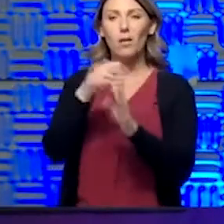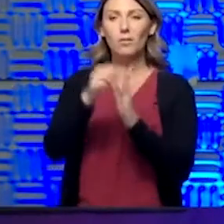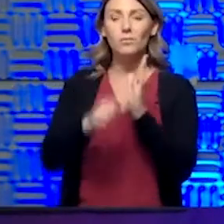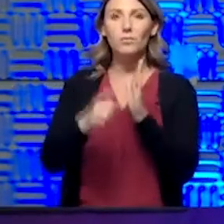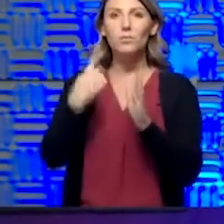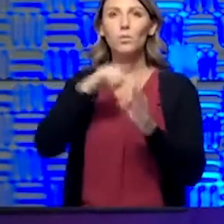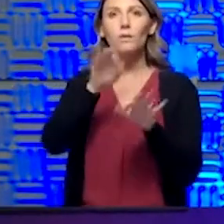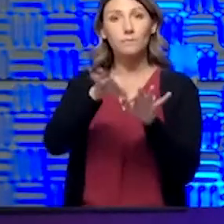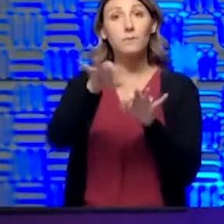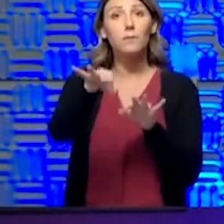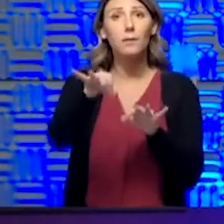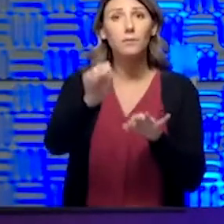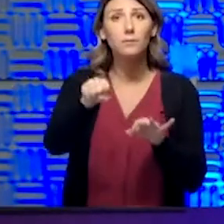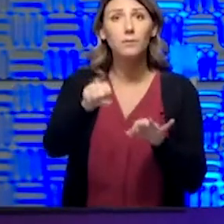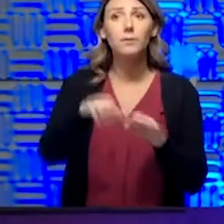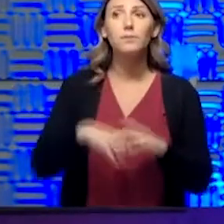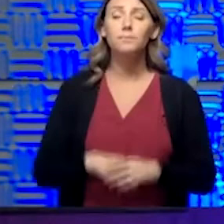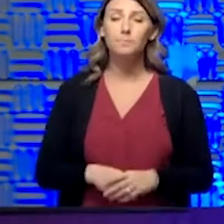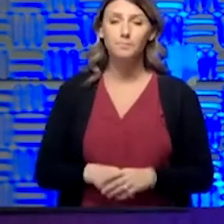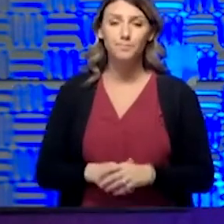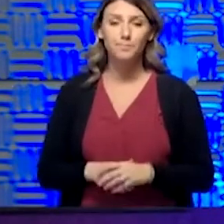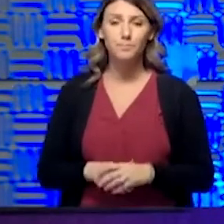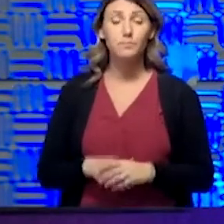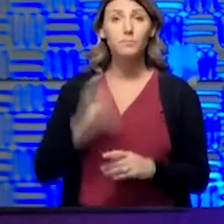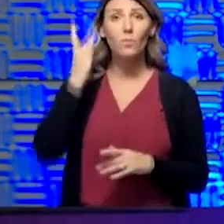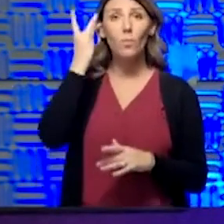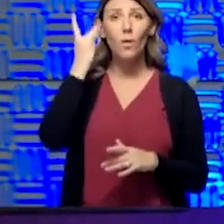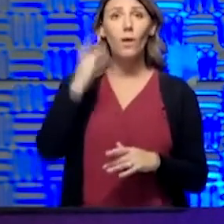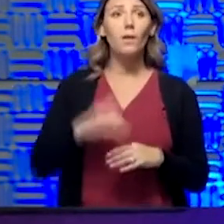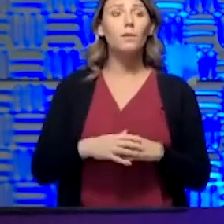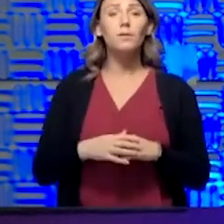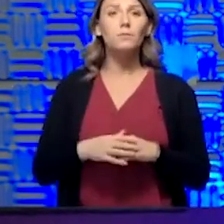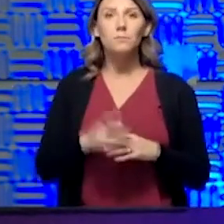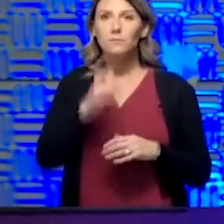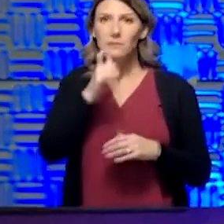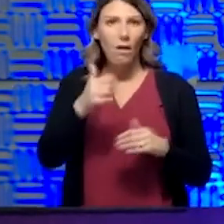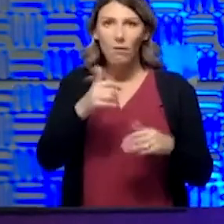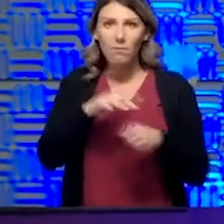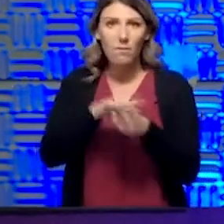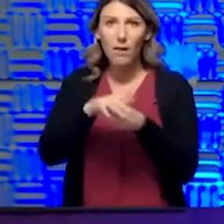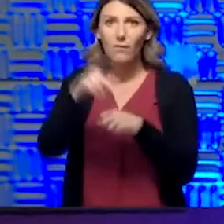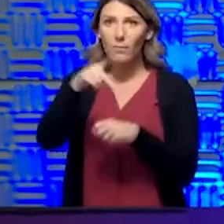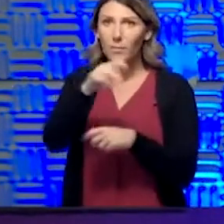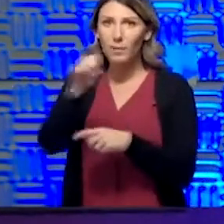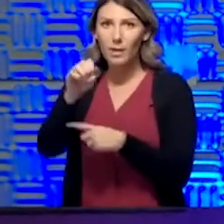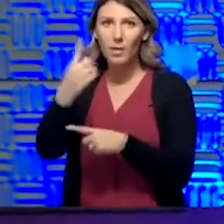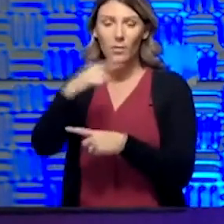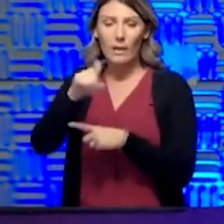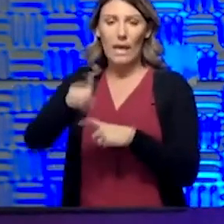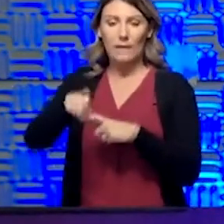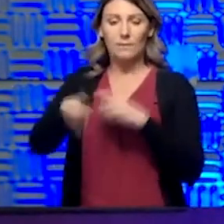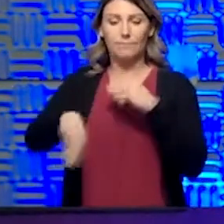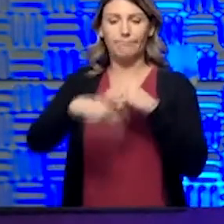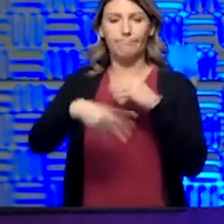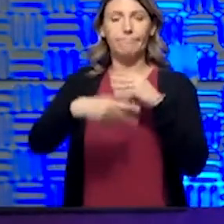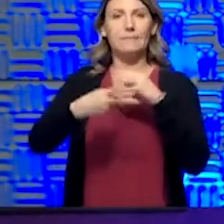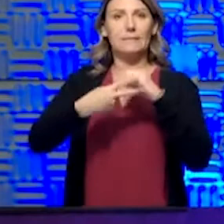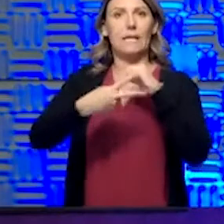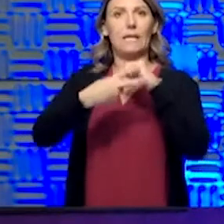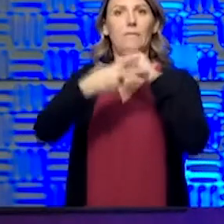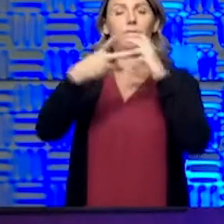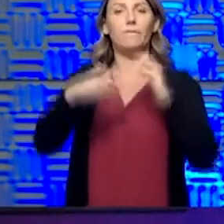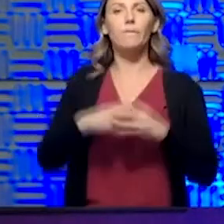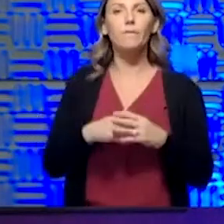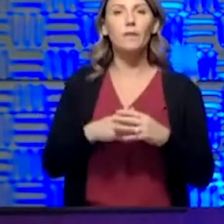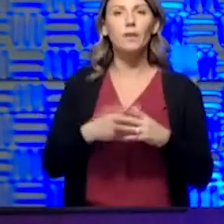had delayed those because we didn't have enough PPE and we had to build all that up. And I think we've been successful with the help